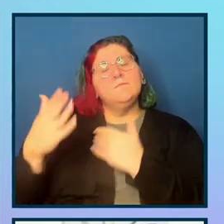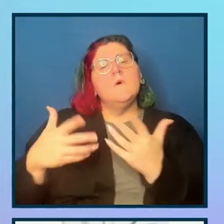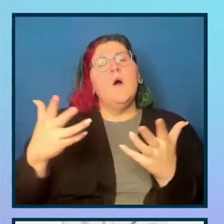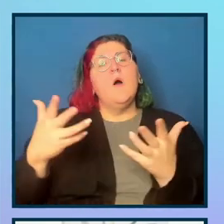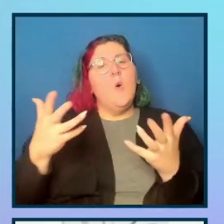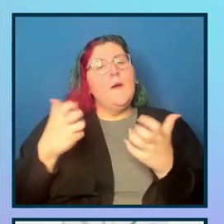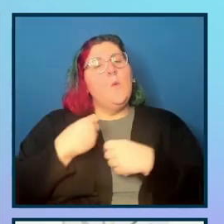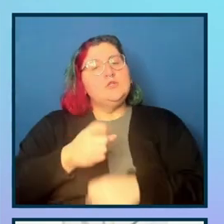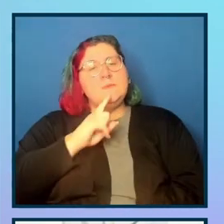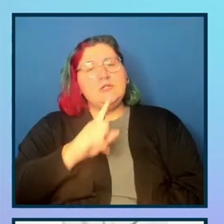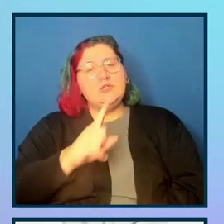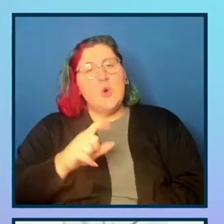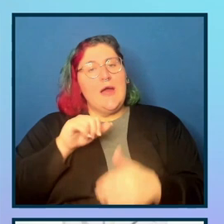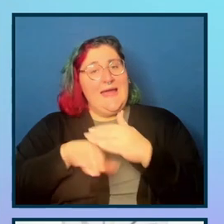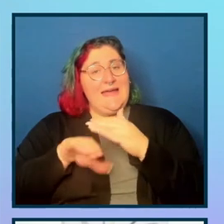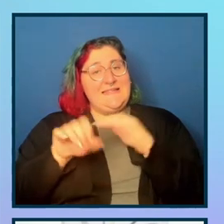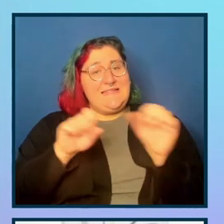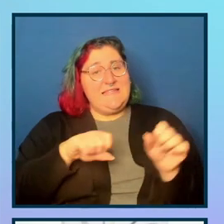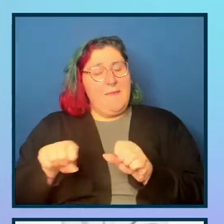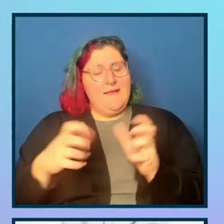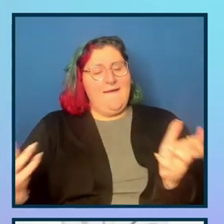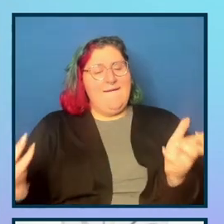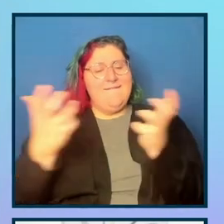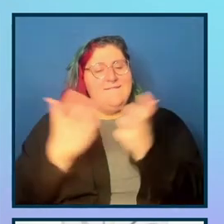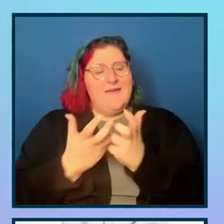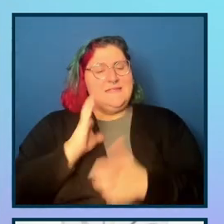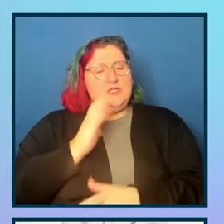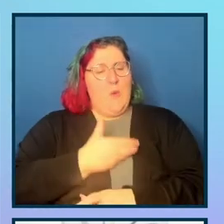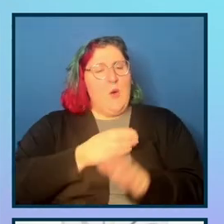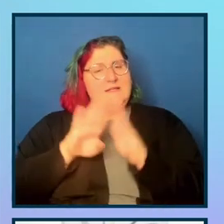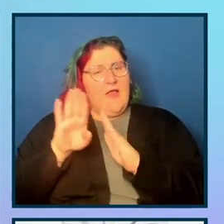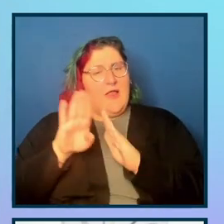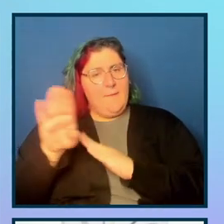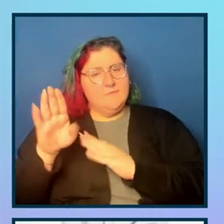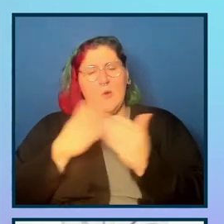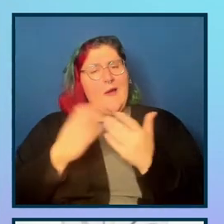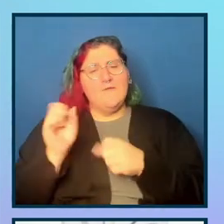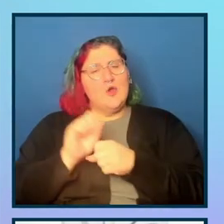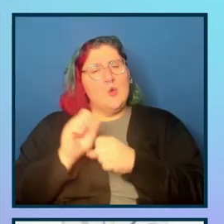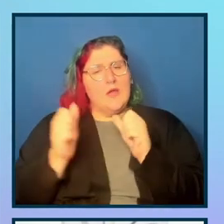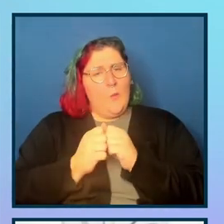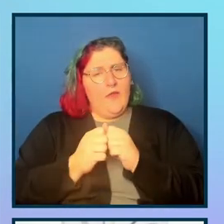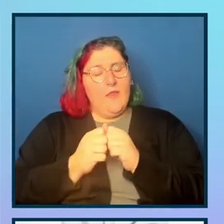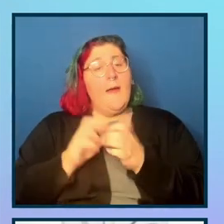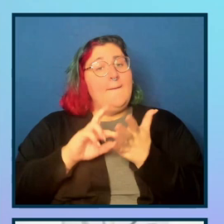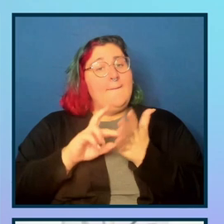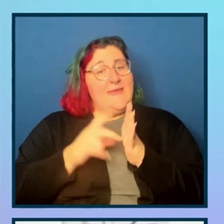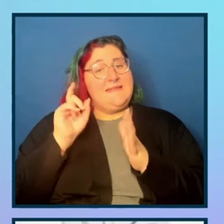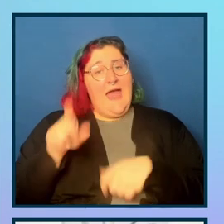testing fits into the Agile development paradigm that you're working in. That means it's incremental,